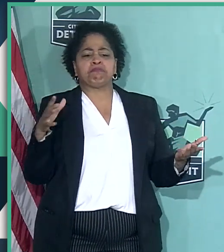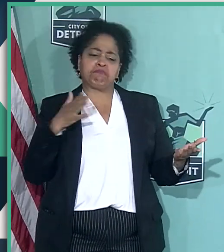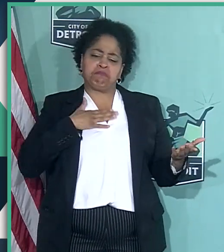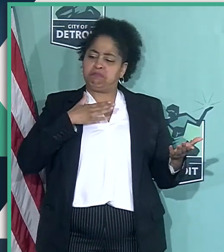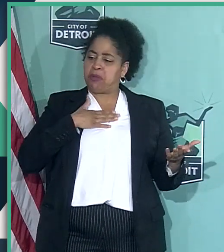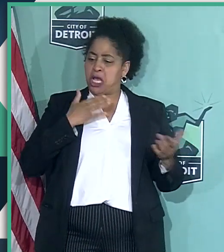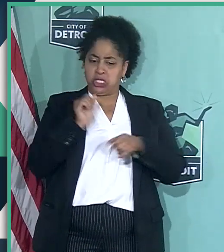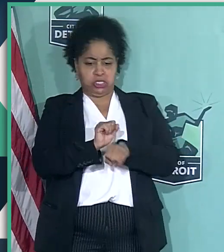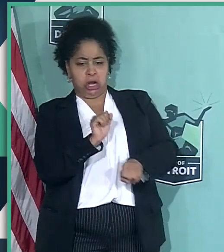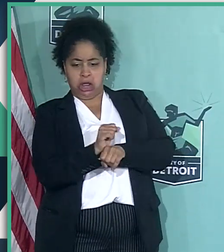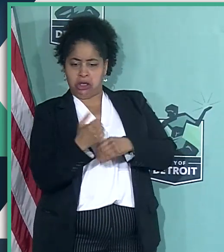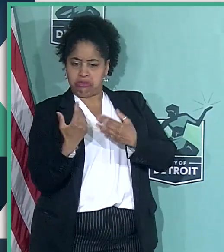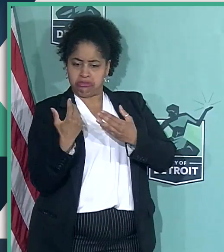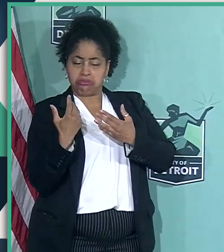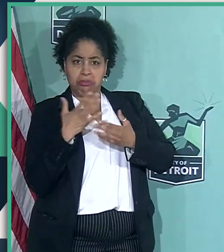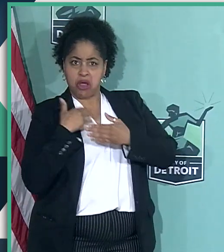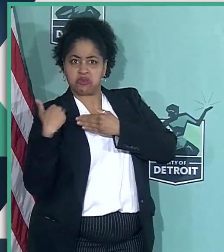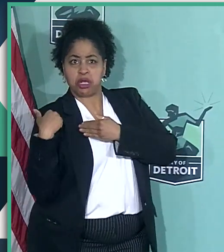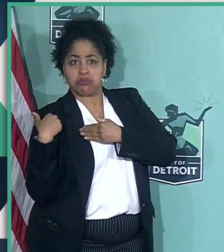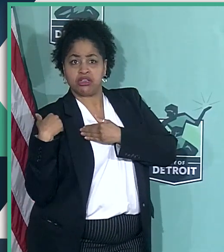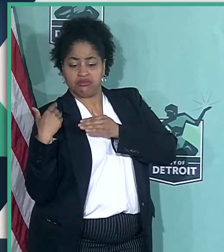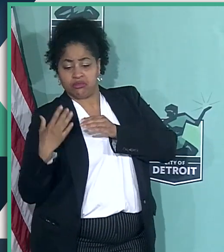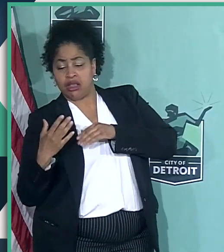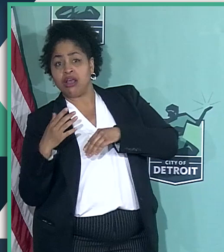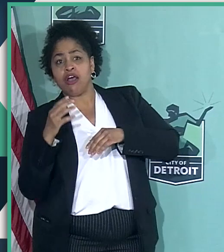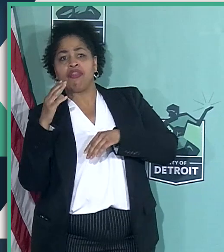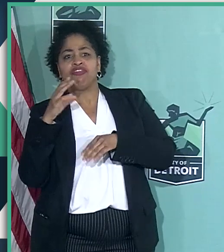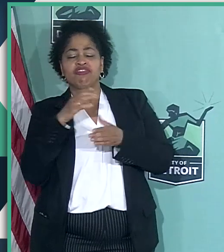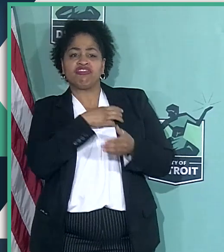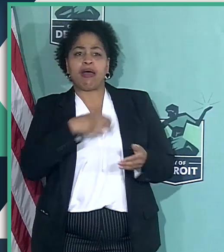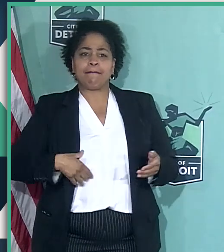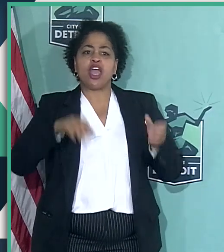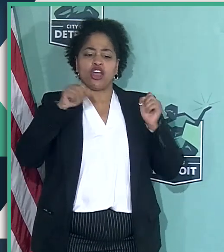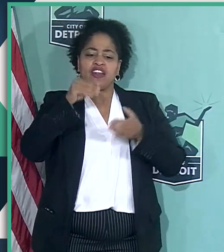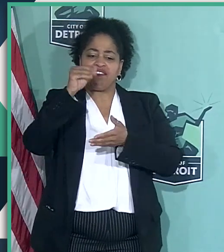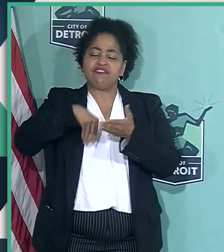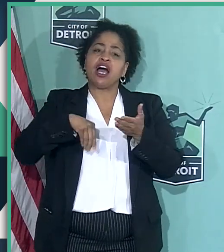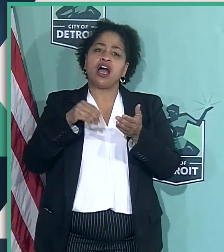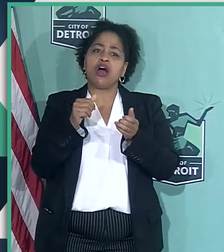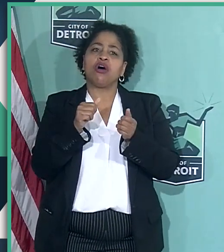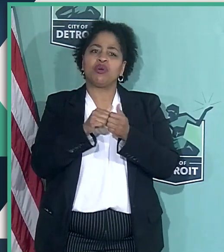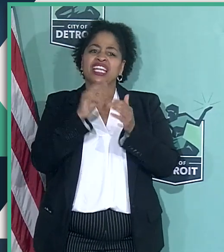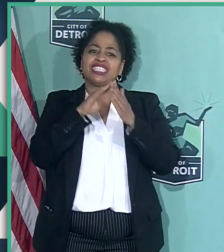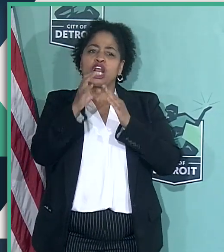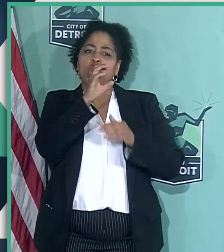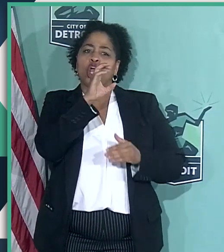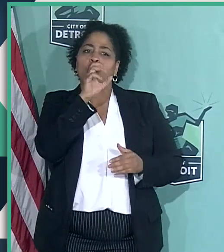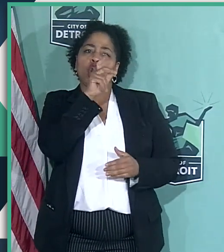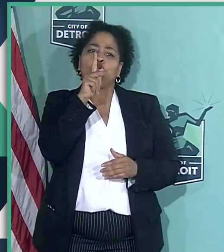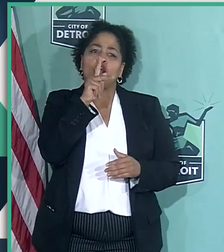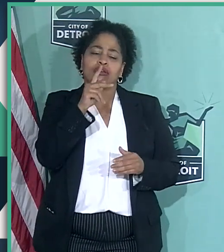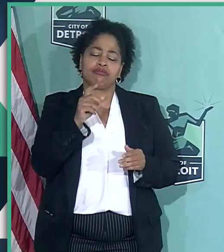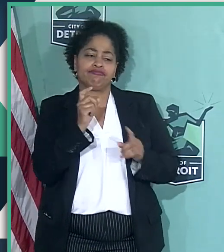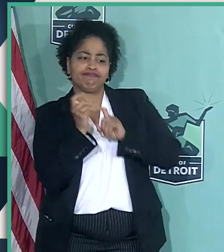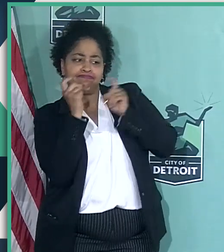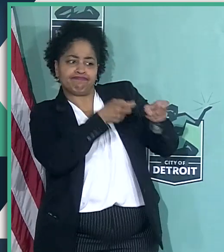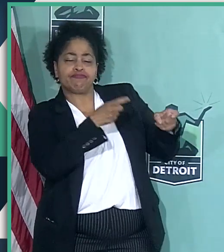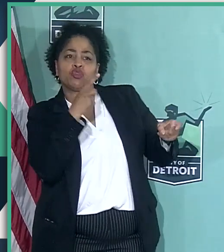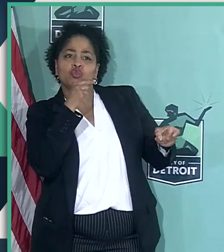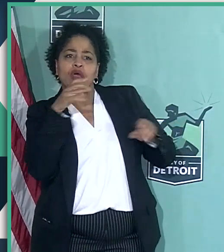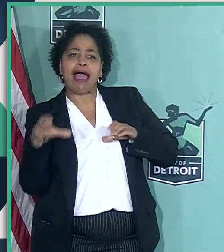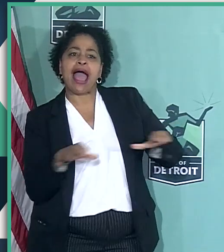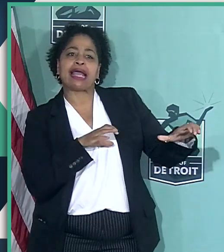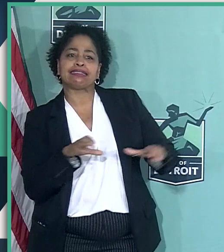my job, that the Mayor can file with the City Clerk a designation for somebody to act as the Mayor.